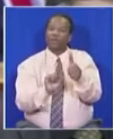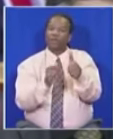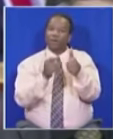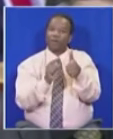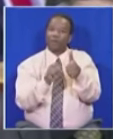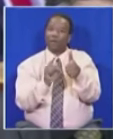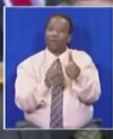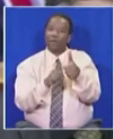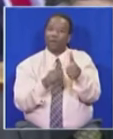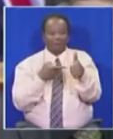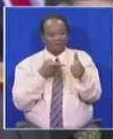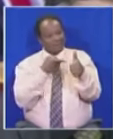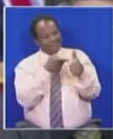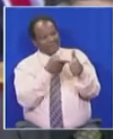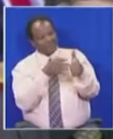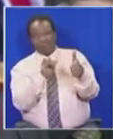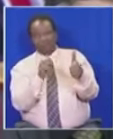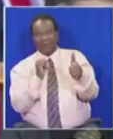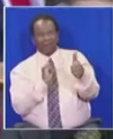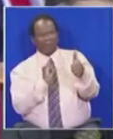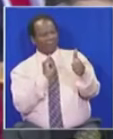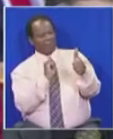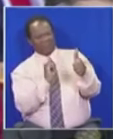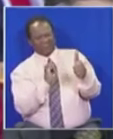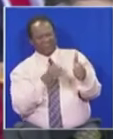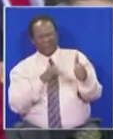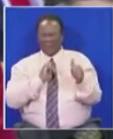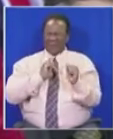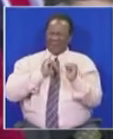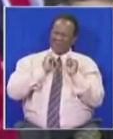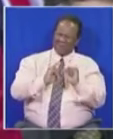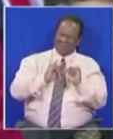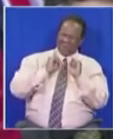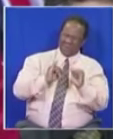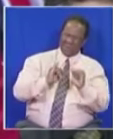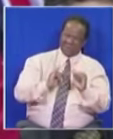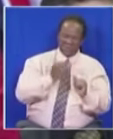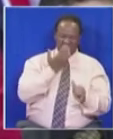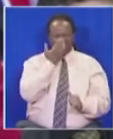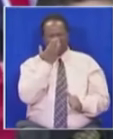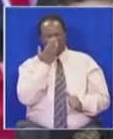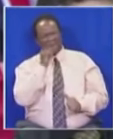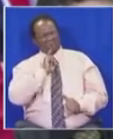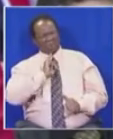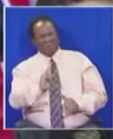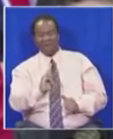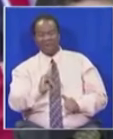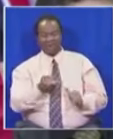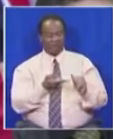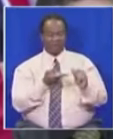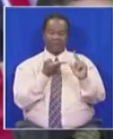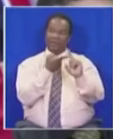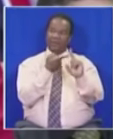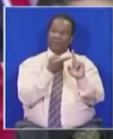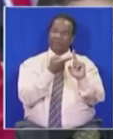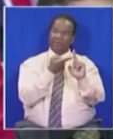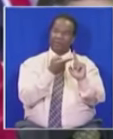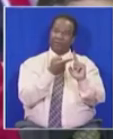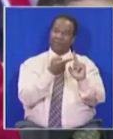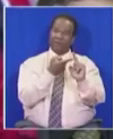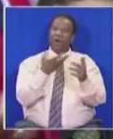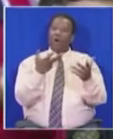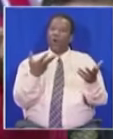An incorrigible man, rotten to the court. And that has been found by the